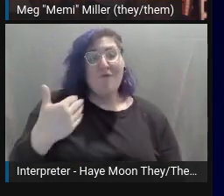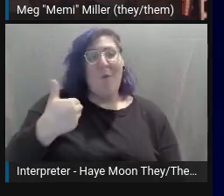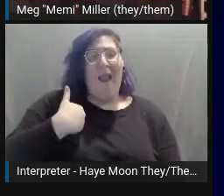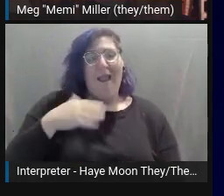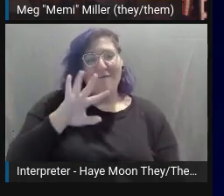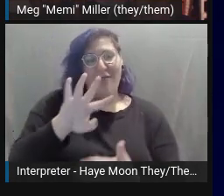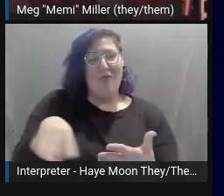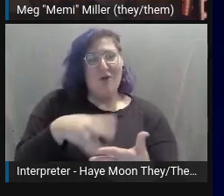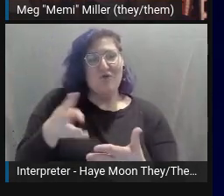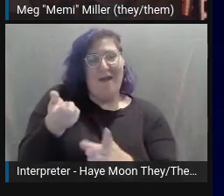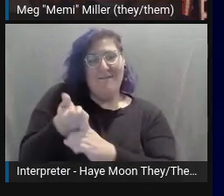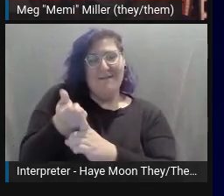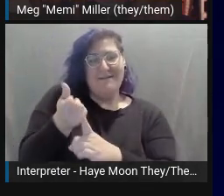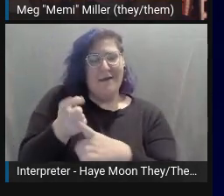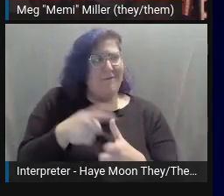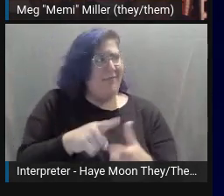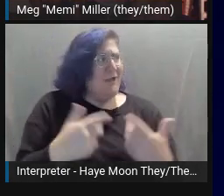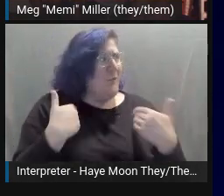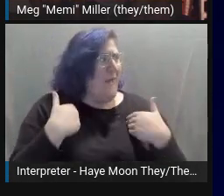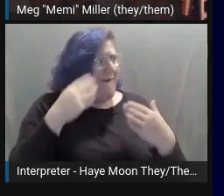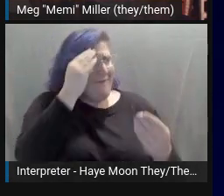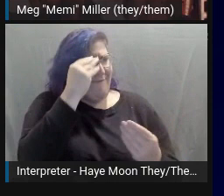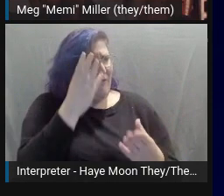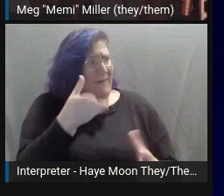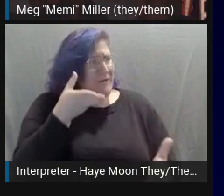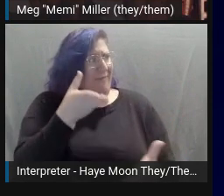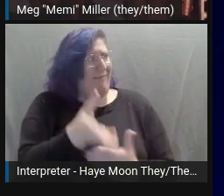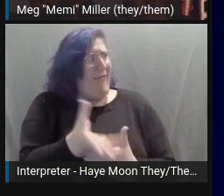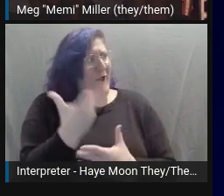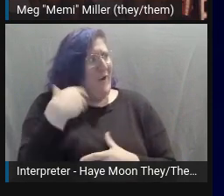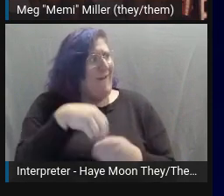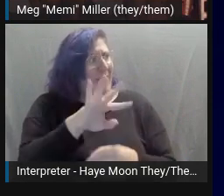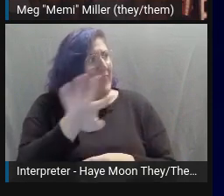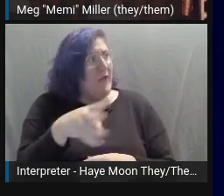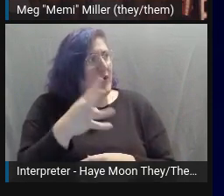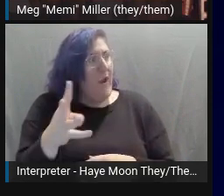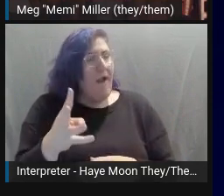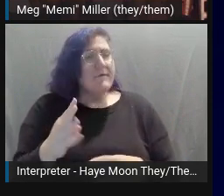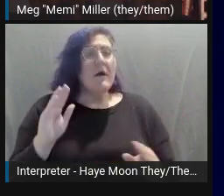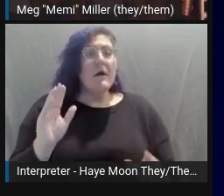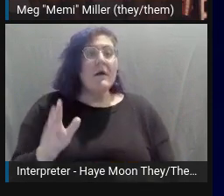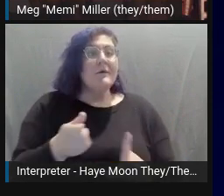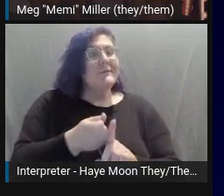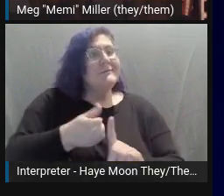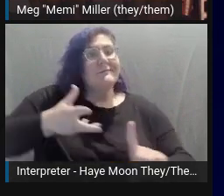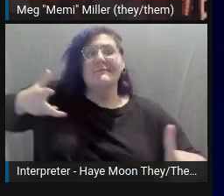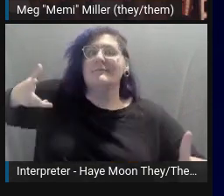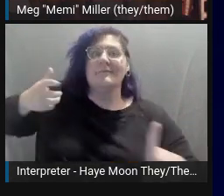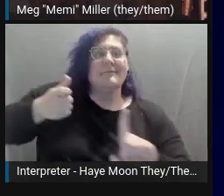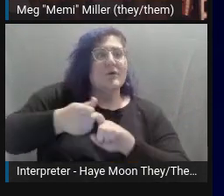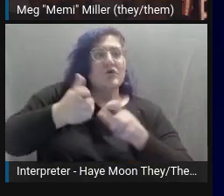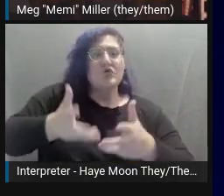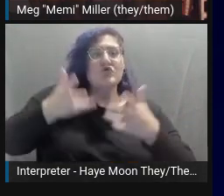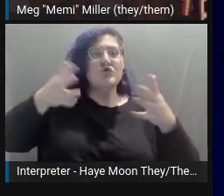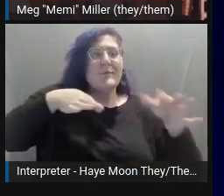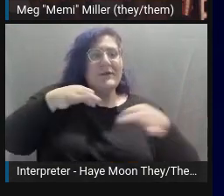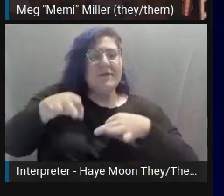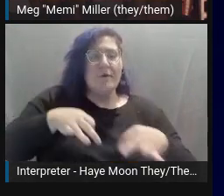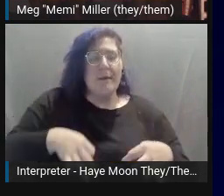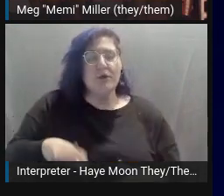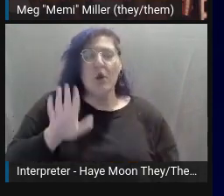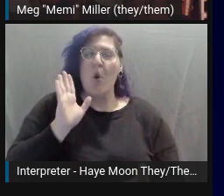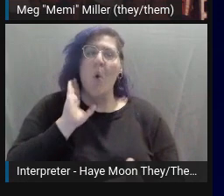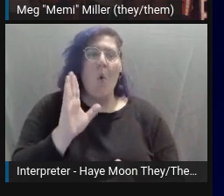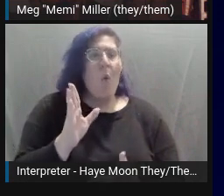then you already have the data you need for the alt text. But providing too much information or unnecessary information is a quick way to make the data